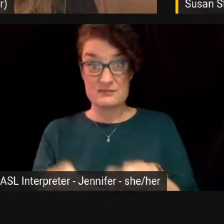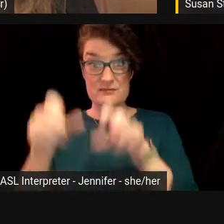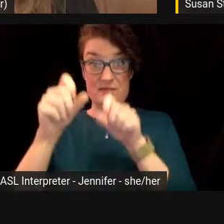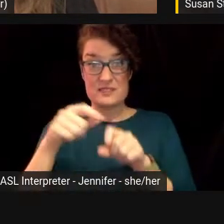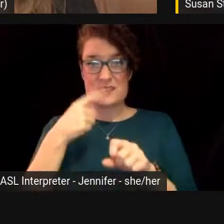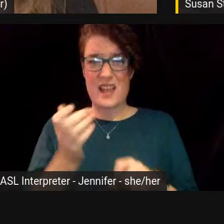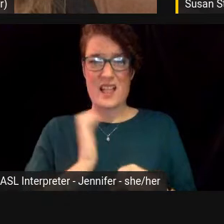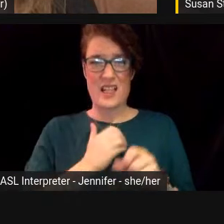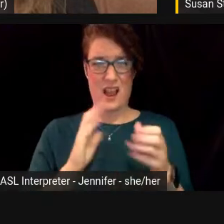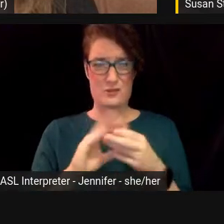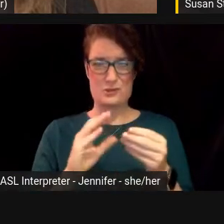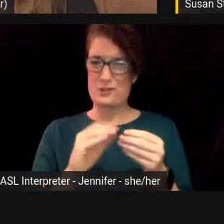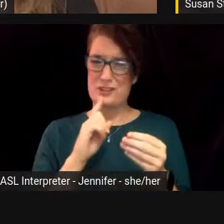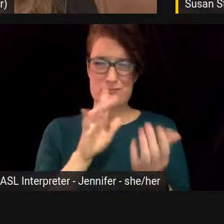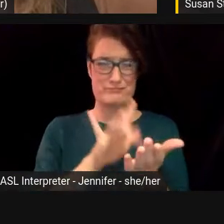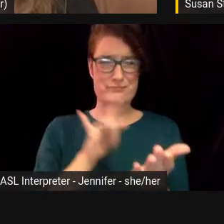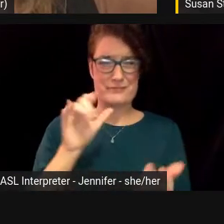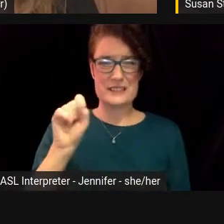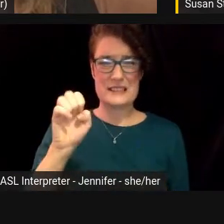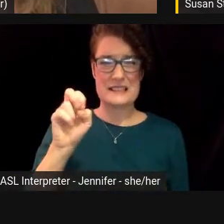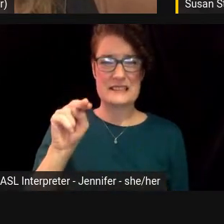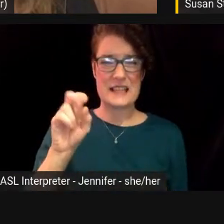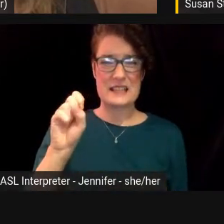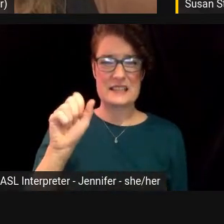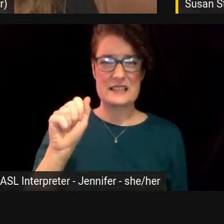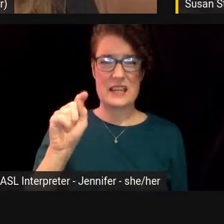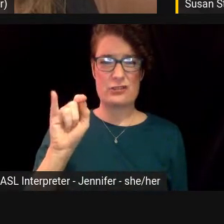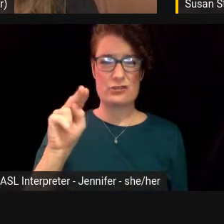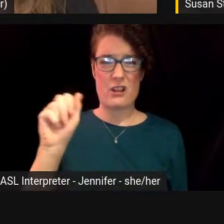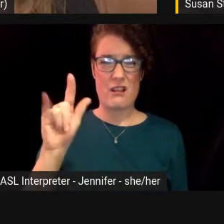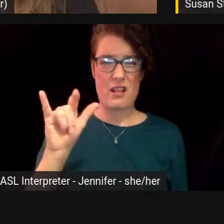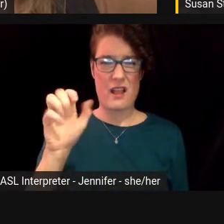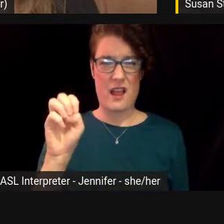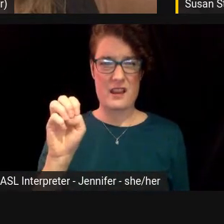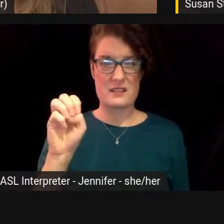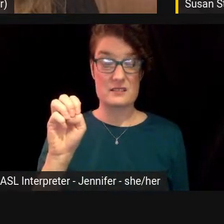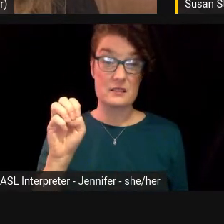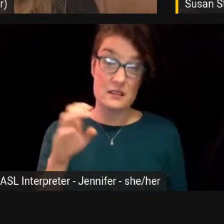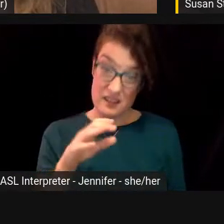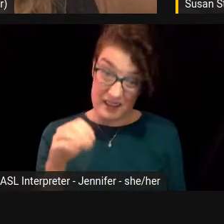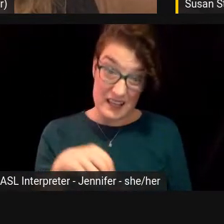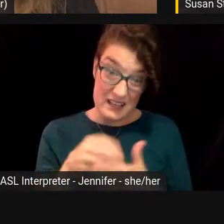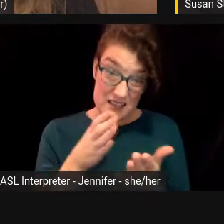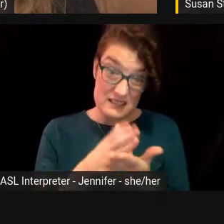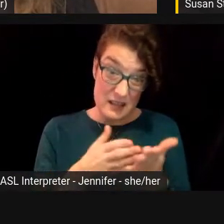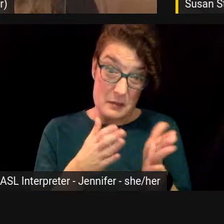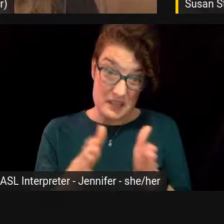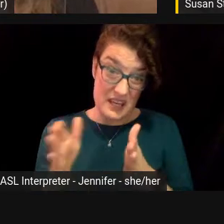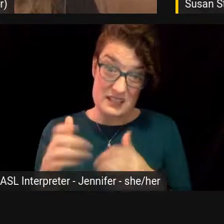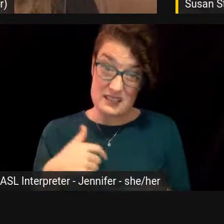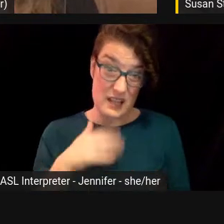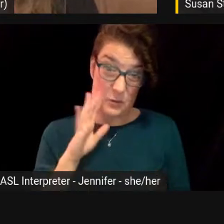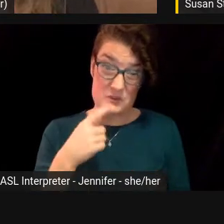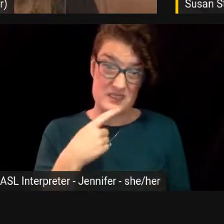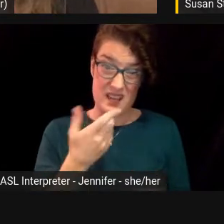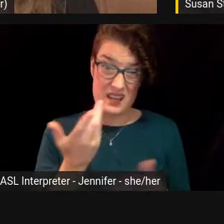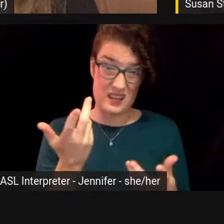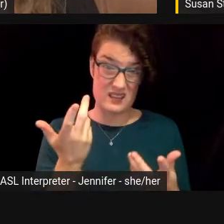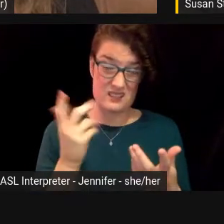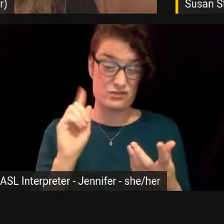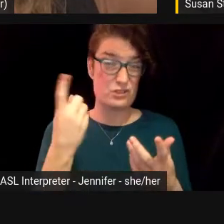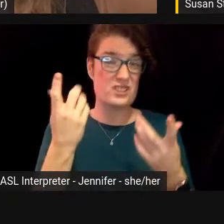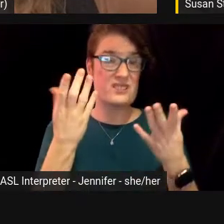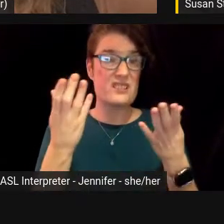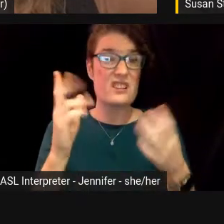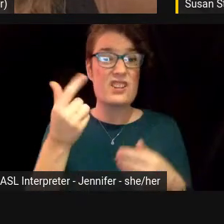is really sensationalizing them. And I would say, in some cases, just straight up generalizing